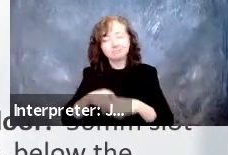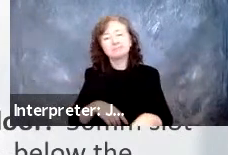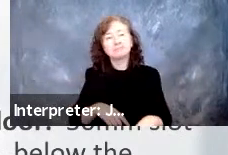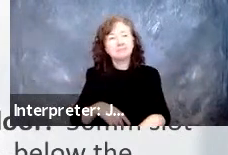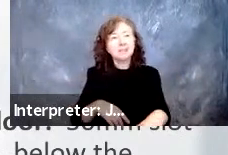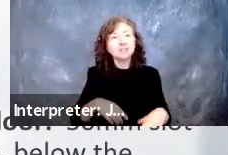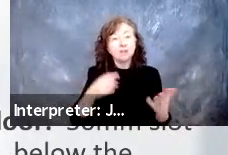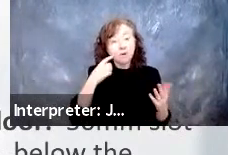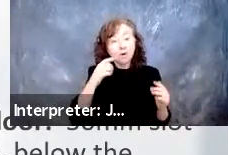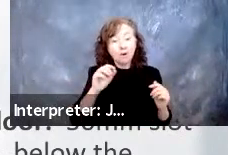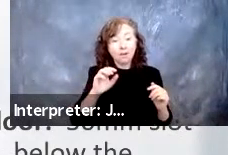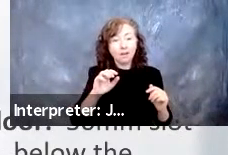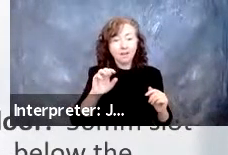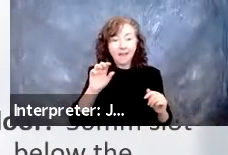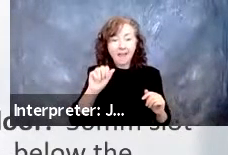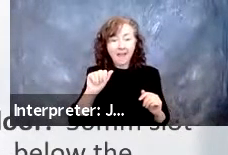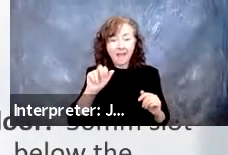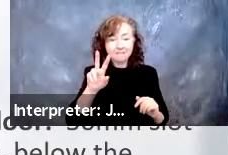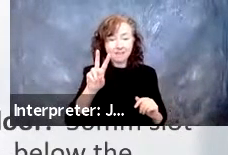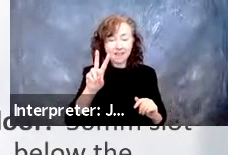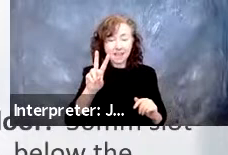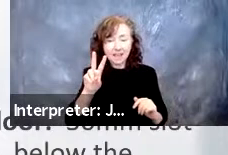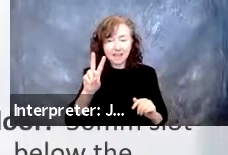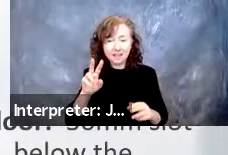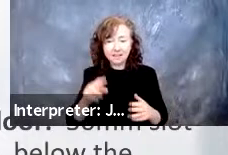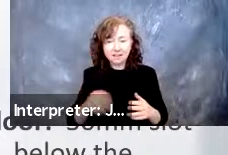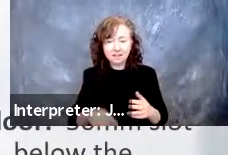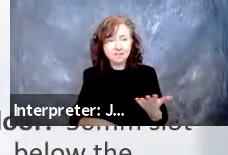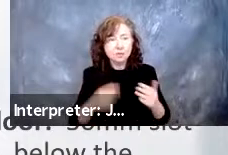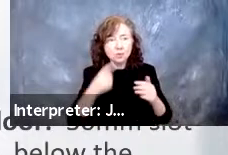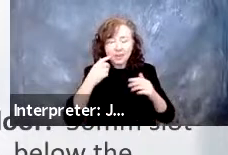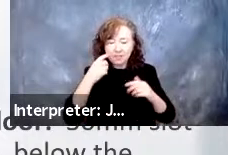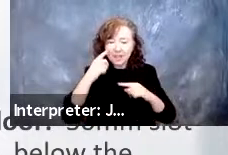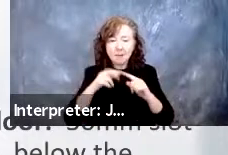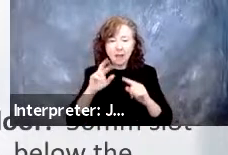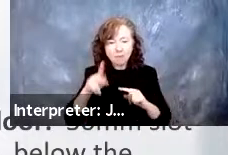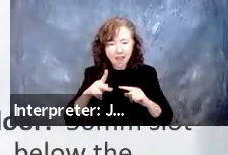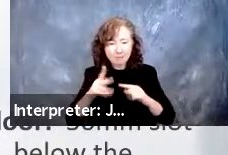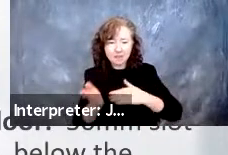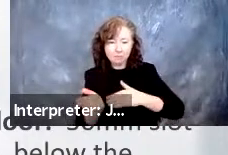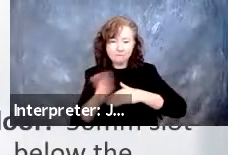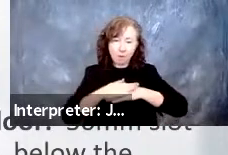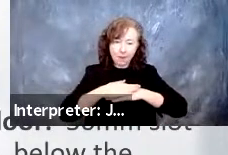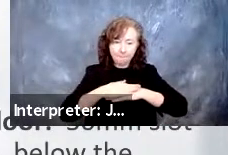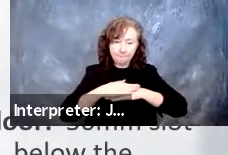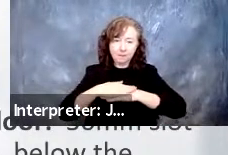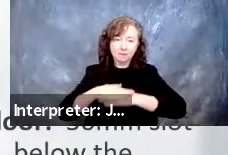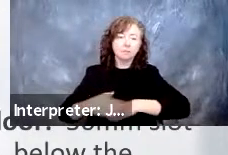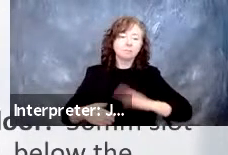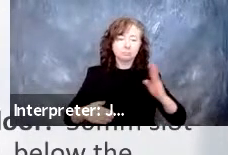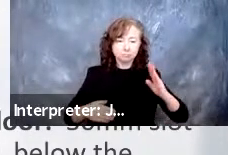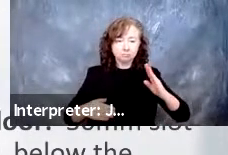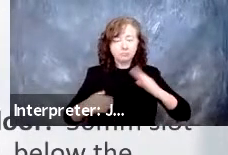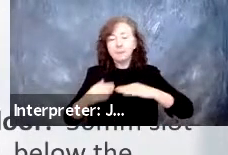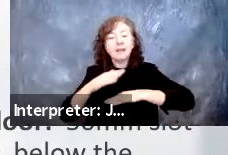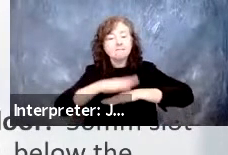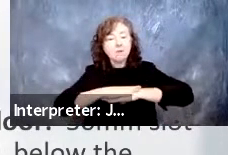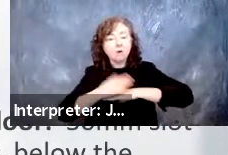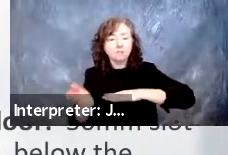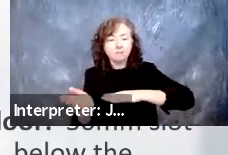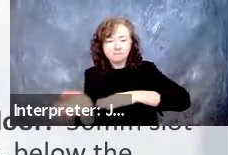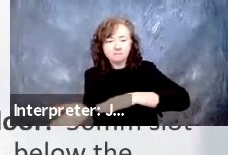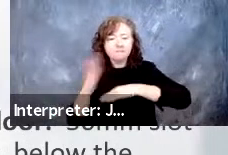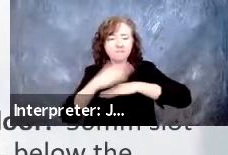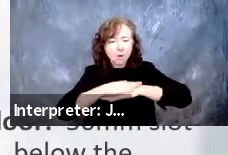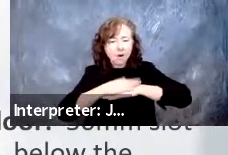can look at one of the folding ramp that can attach on the floor, folds out for